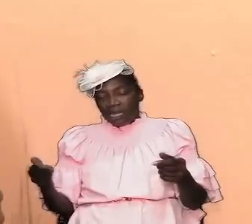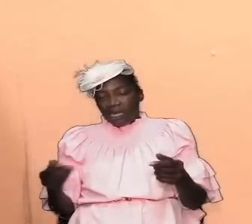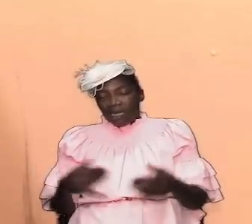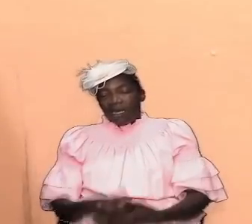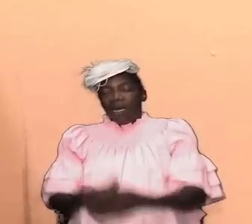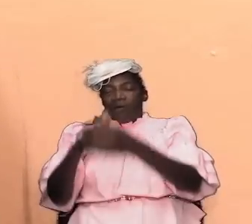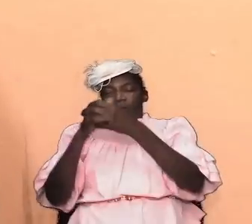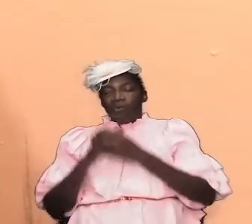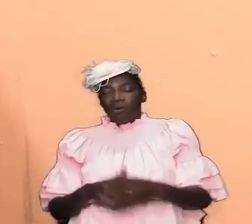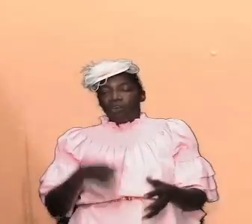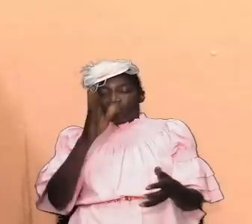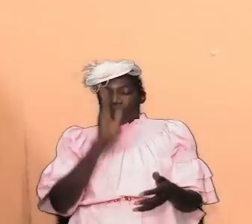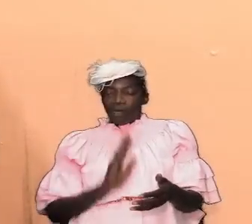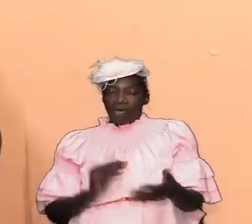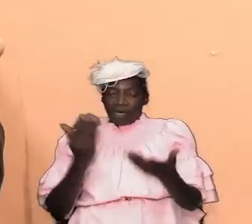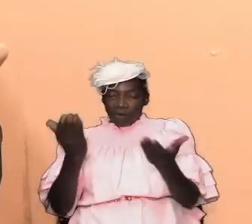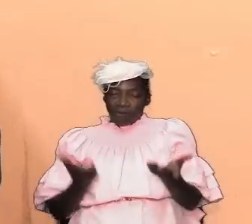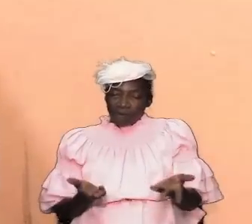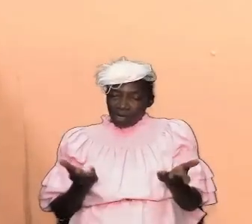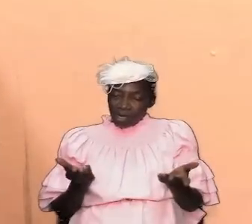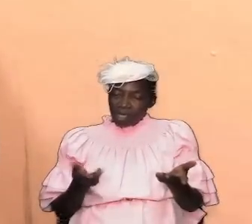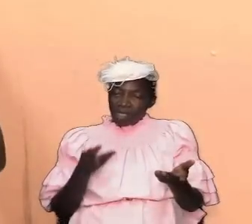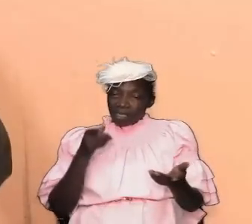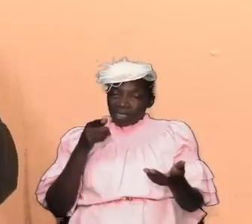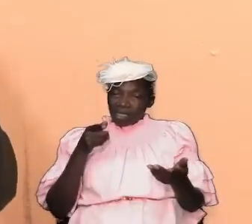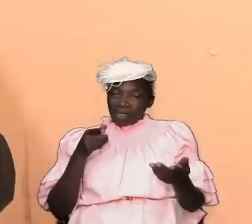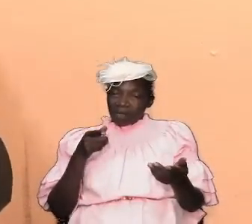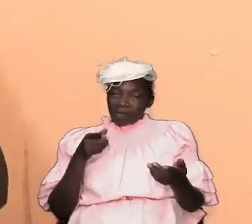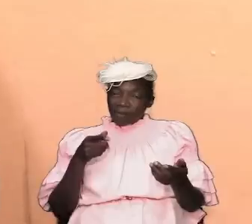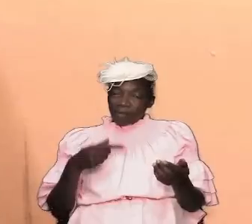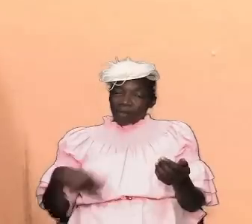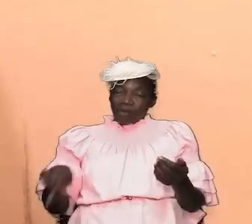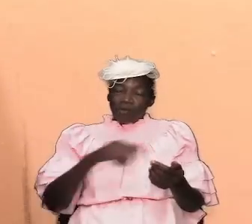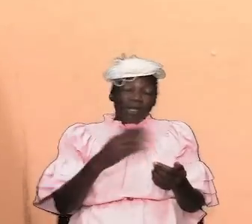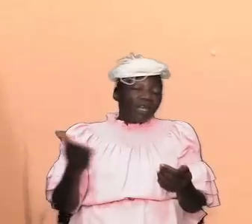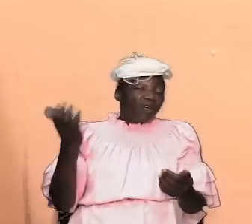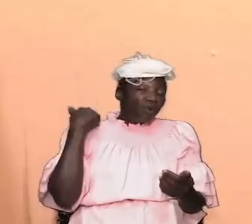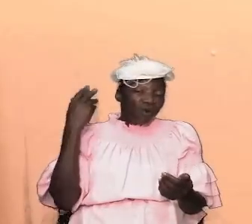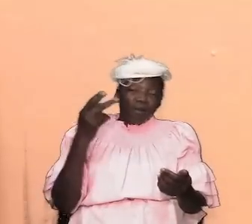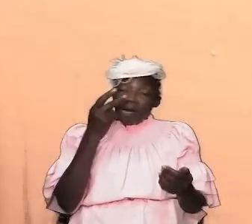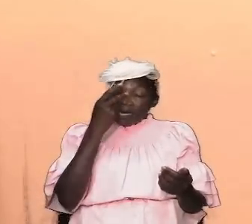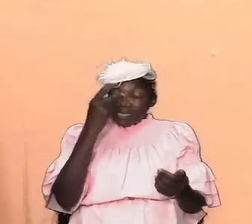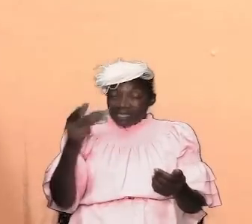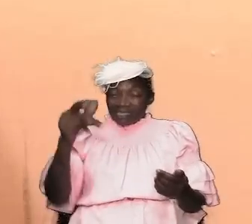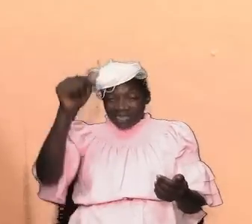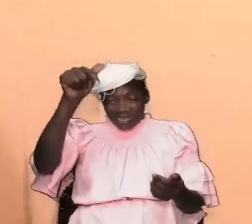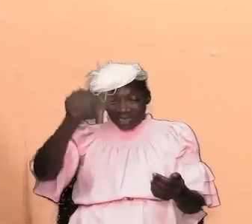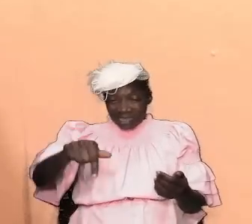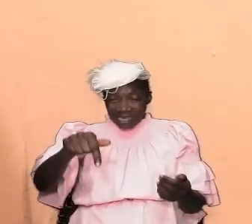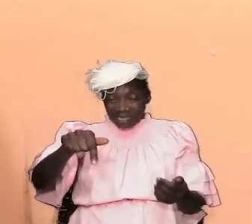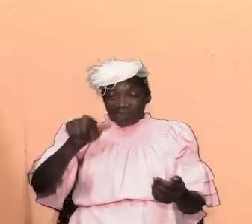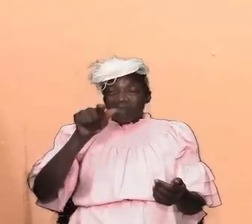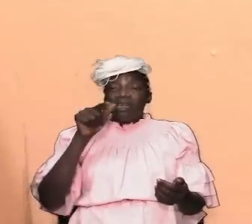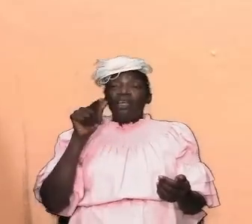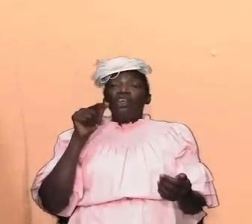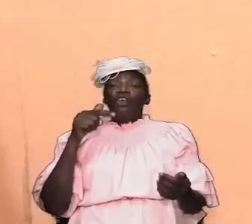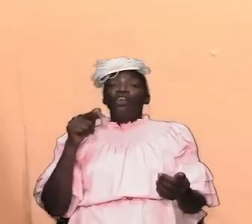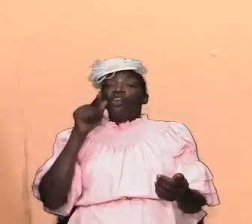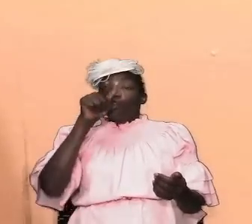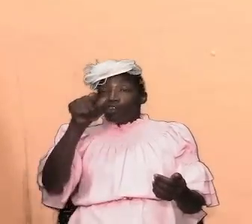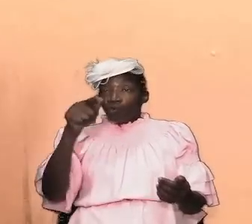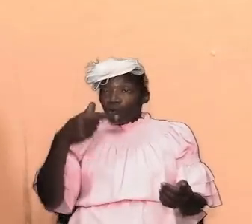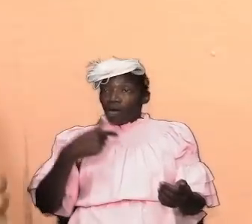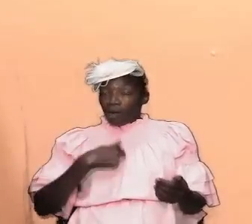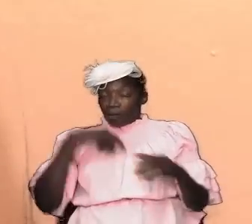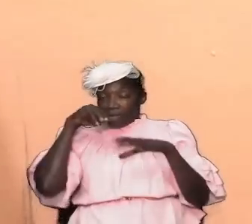i would like us which we are going to do to go back to see that this that you and i are